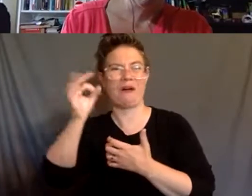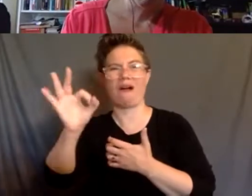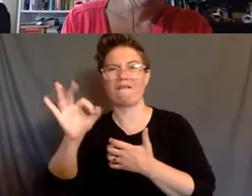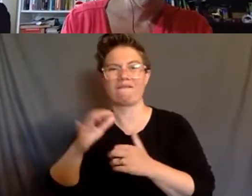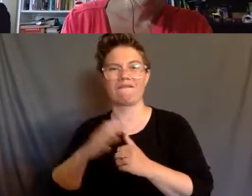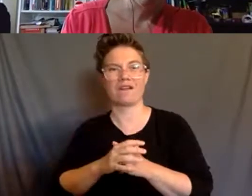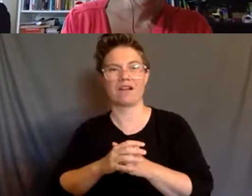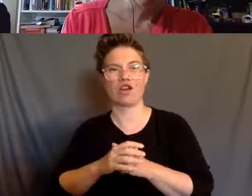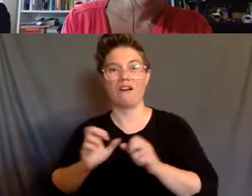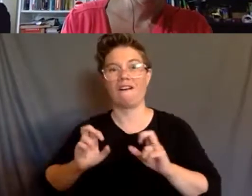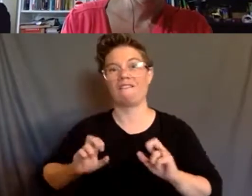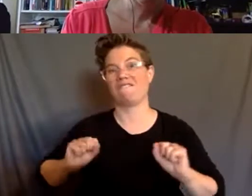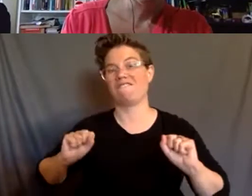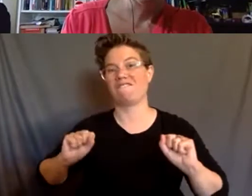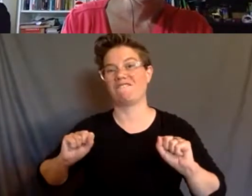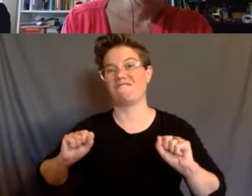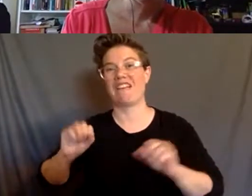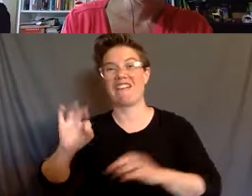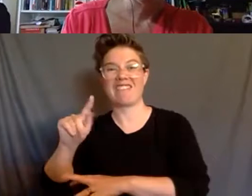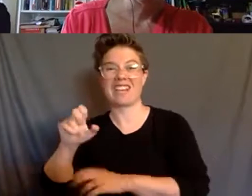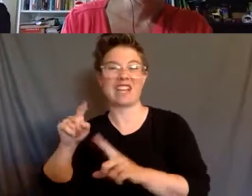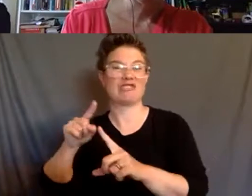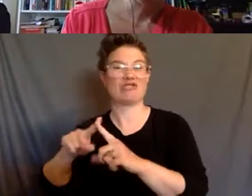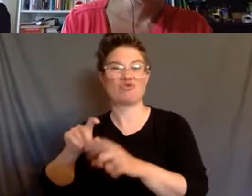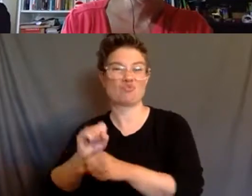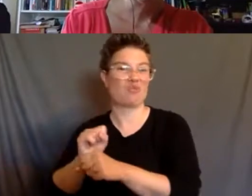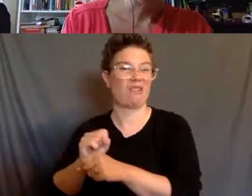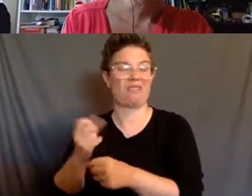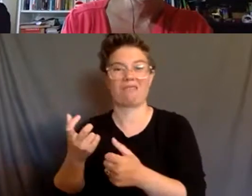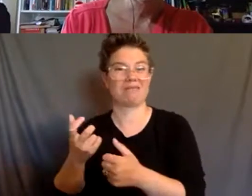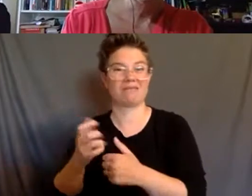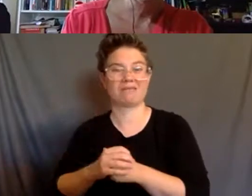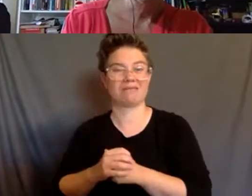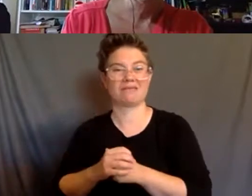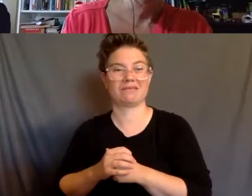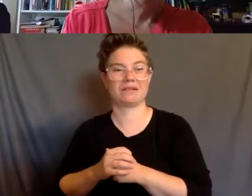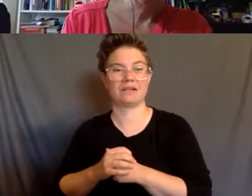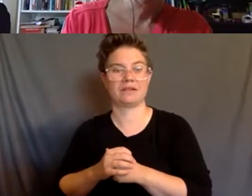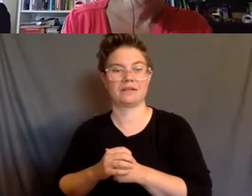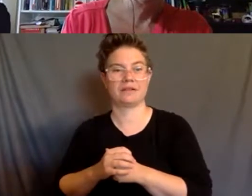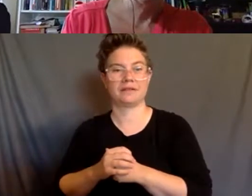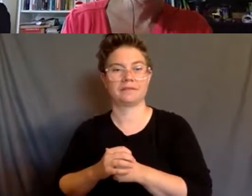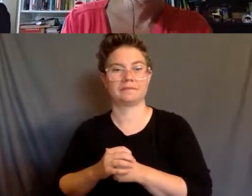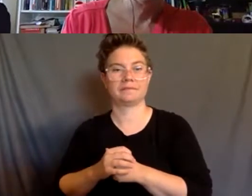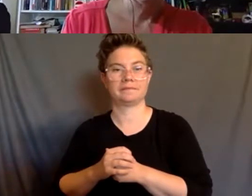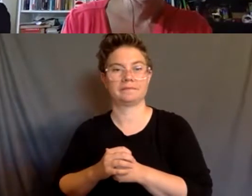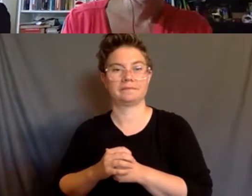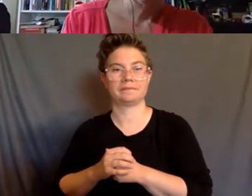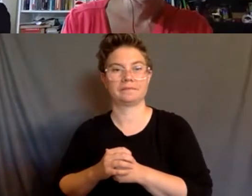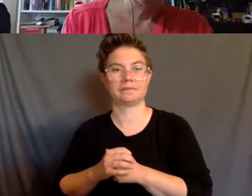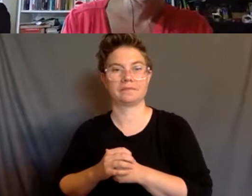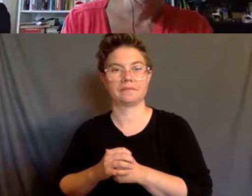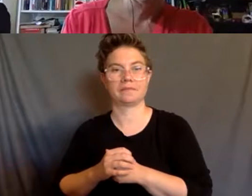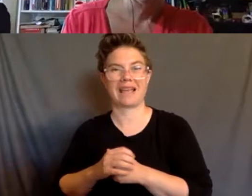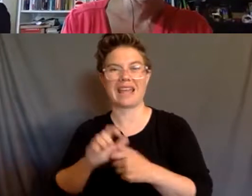work and productivity are. Um, to, and the, and the question is, uh, the, is specifically related to